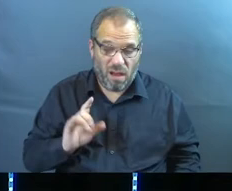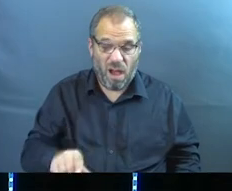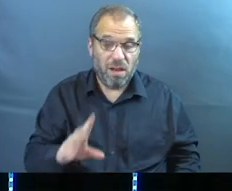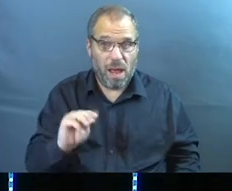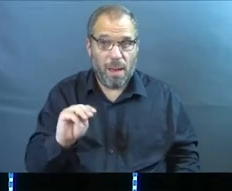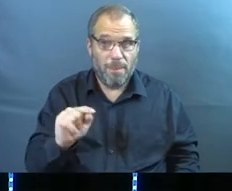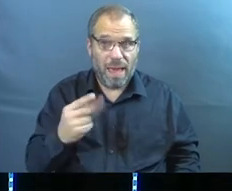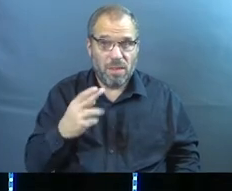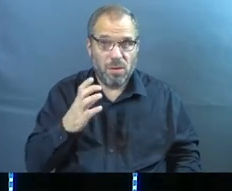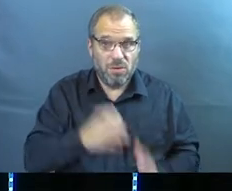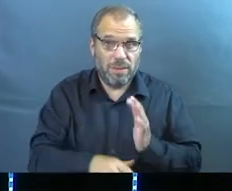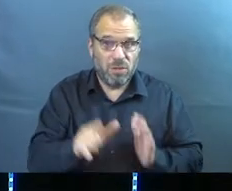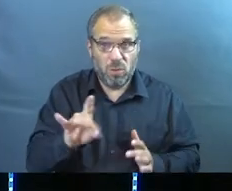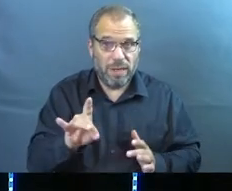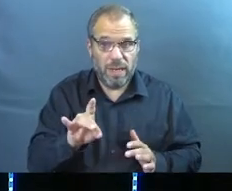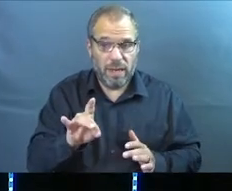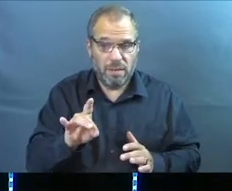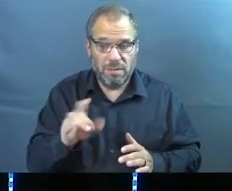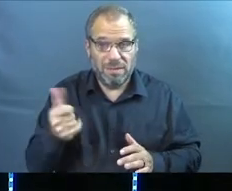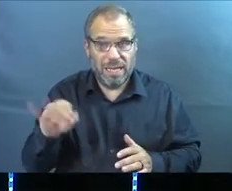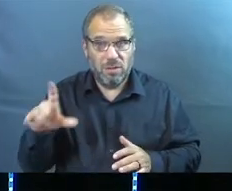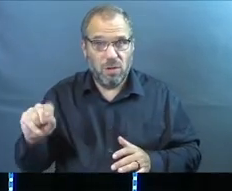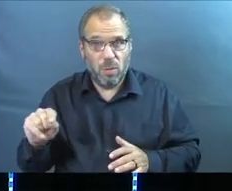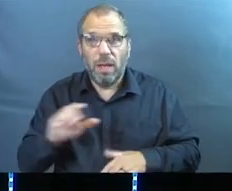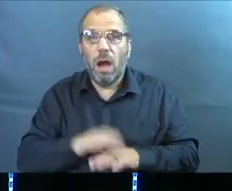commission? On Sundays.